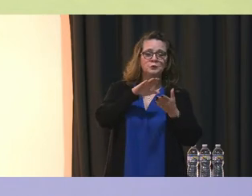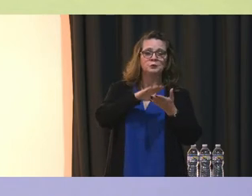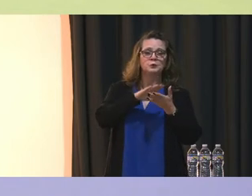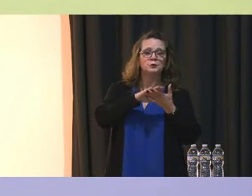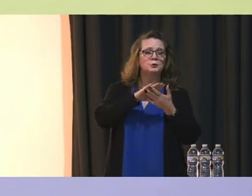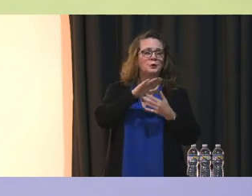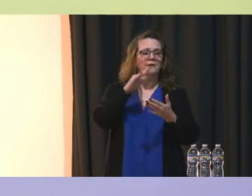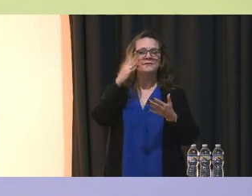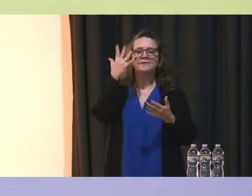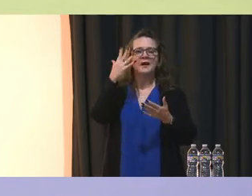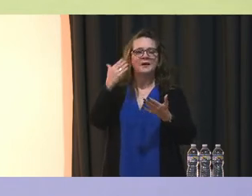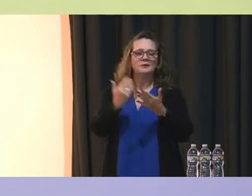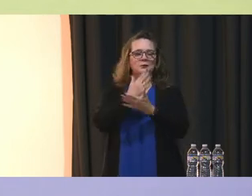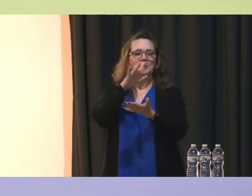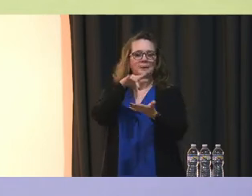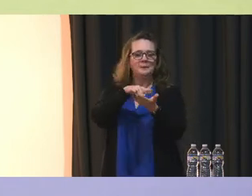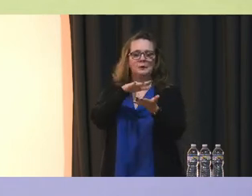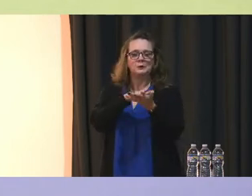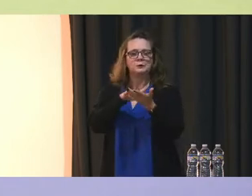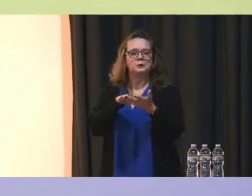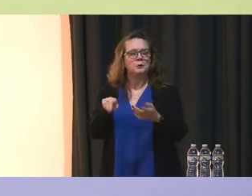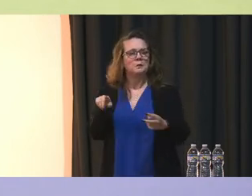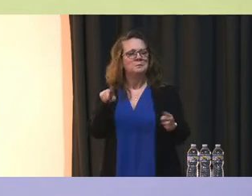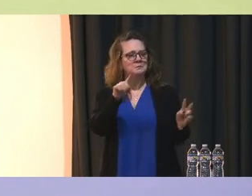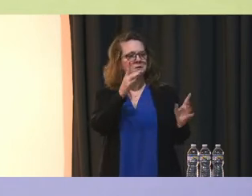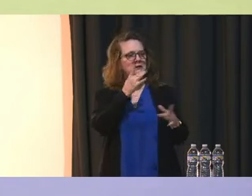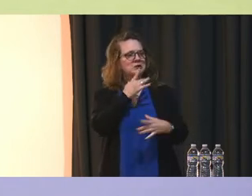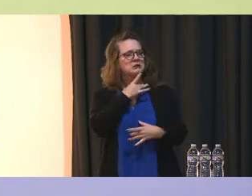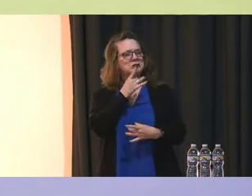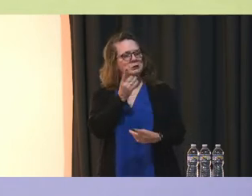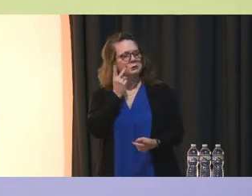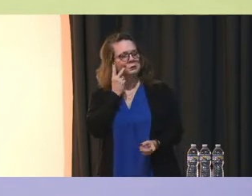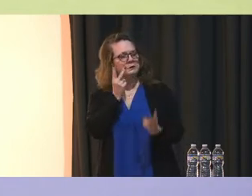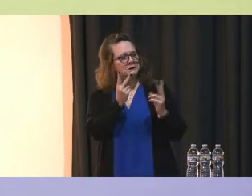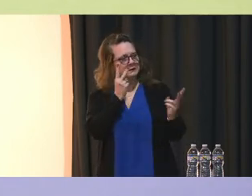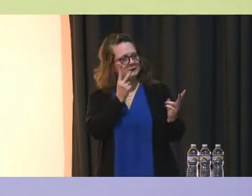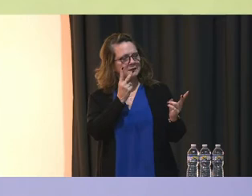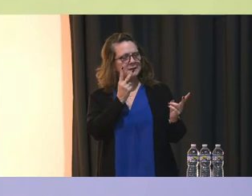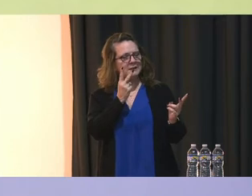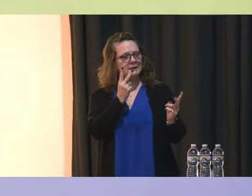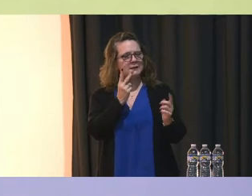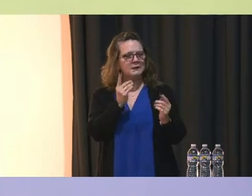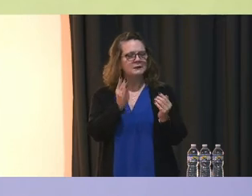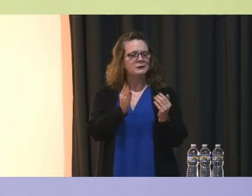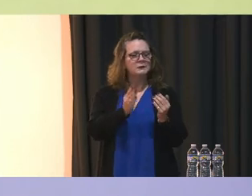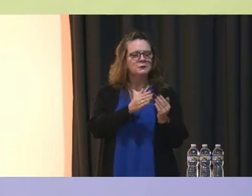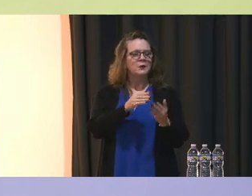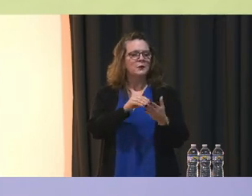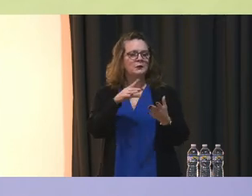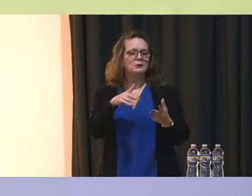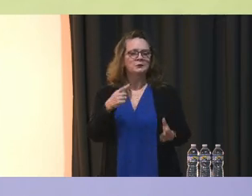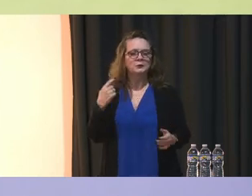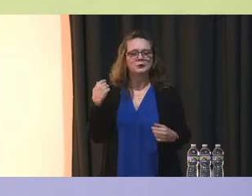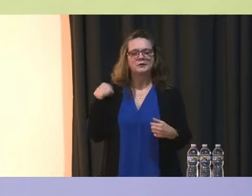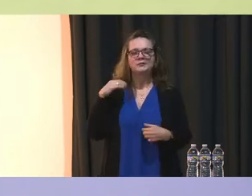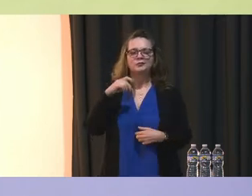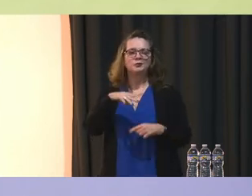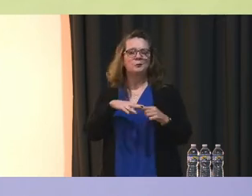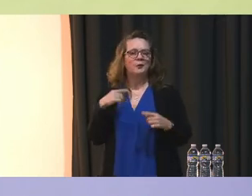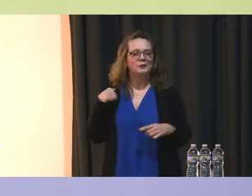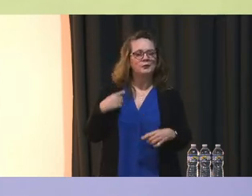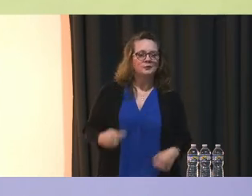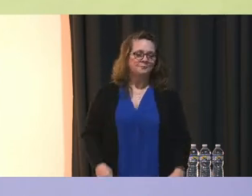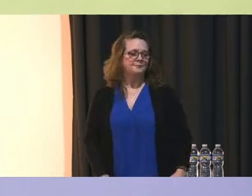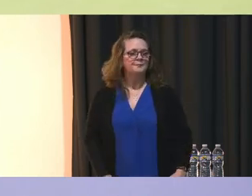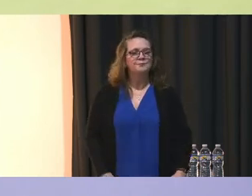schools that recently opened It was interesting to see the almost a chip on the shoulder Of the students that walked in that building And